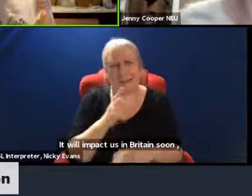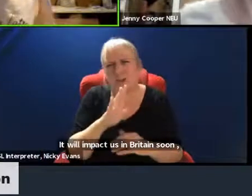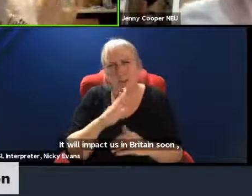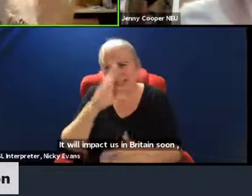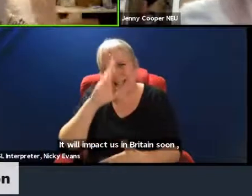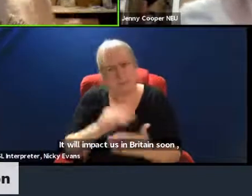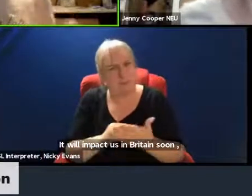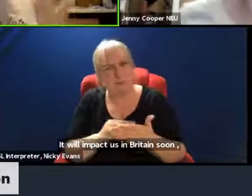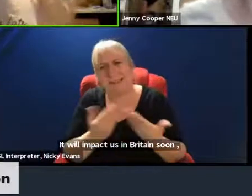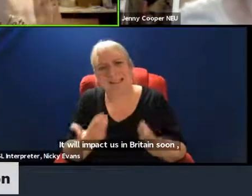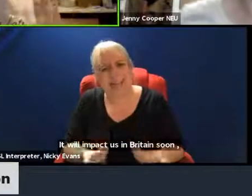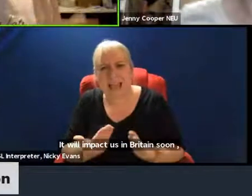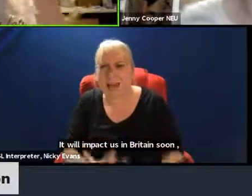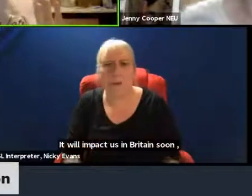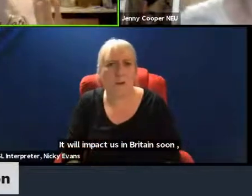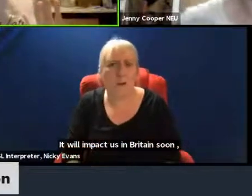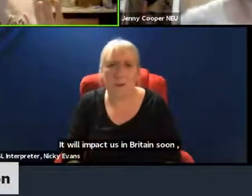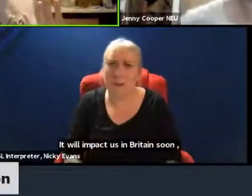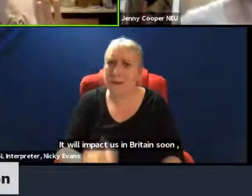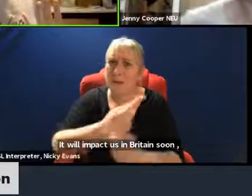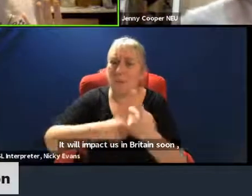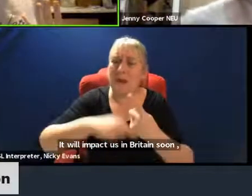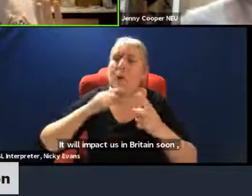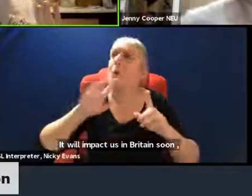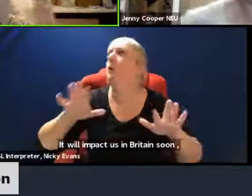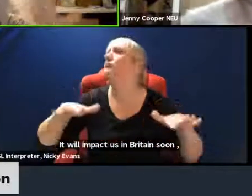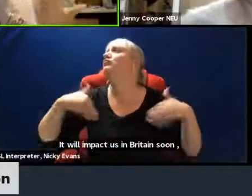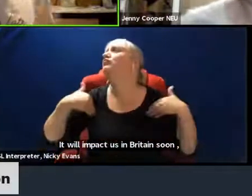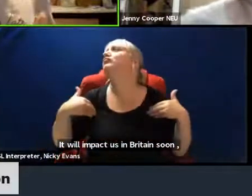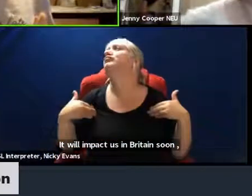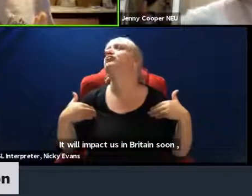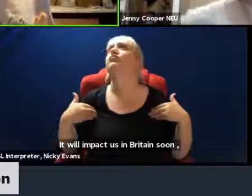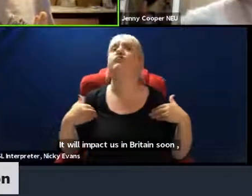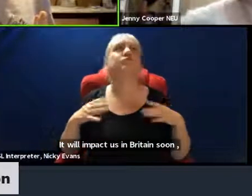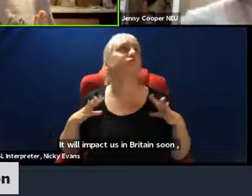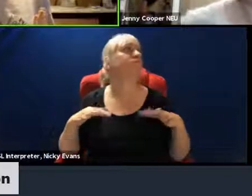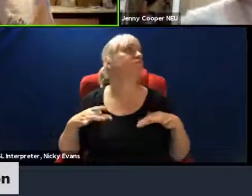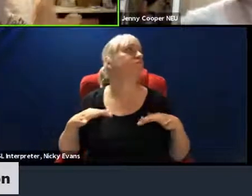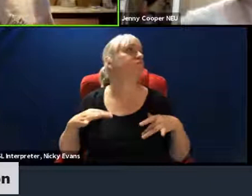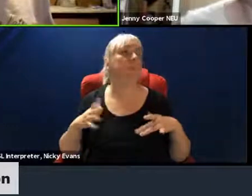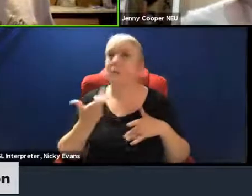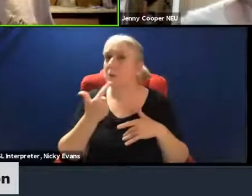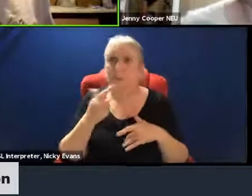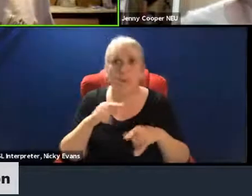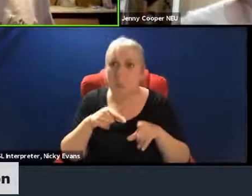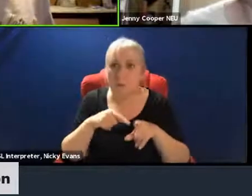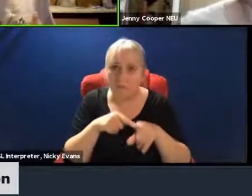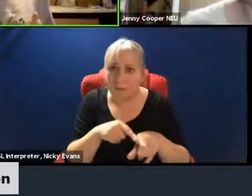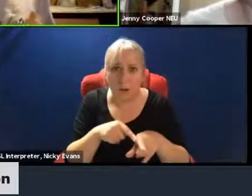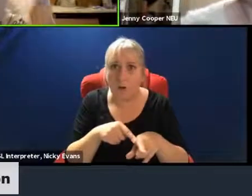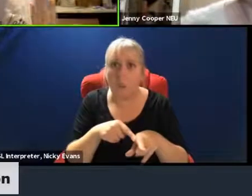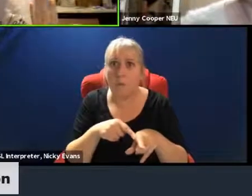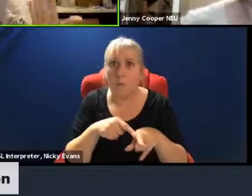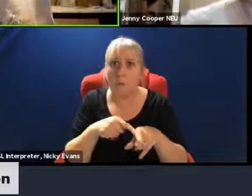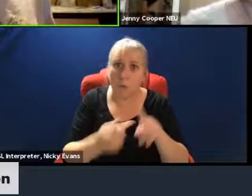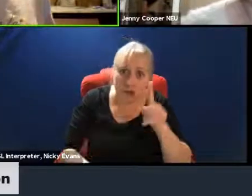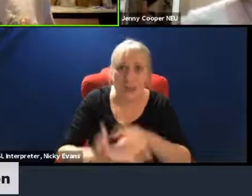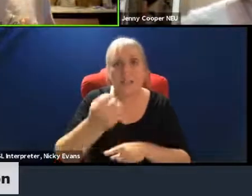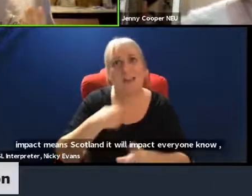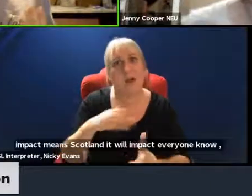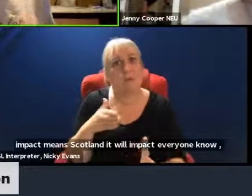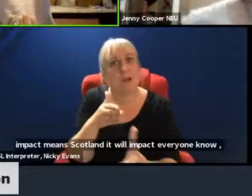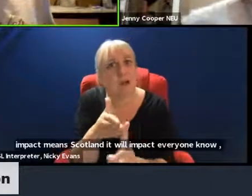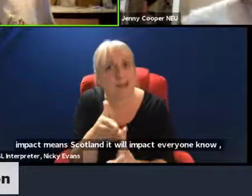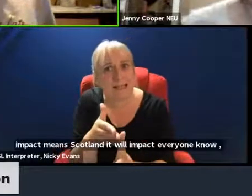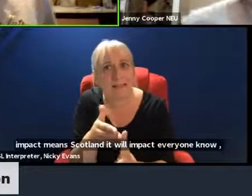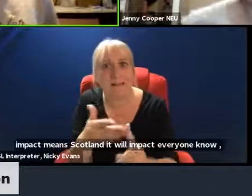Now, while we all as Western countries sit back and, you know, don't follow our targets and completely miss them, or don't even have the correct